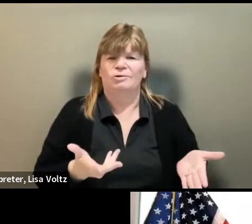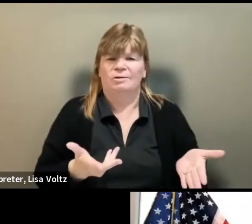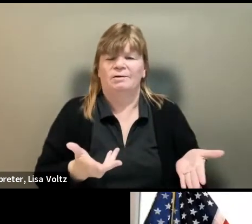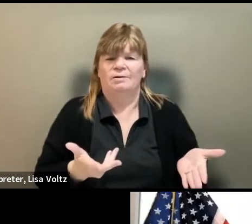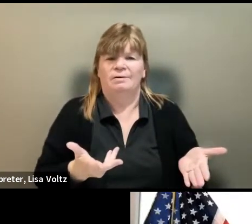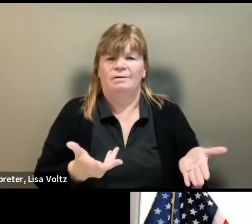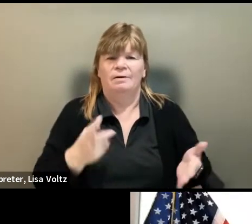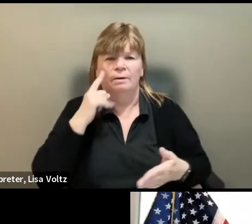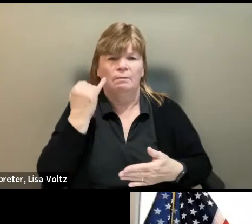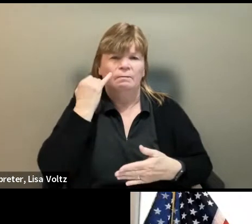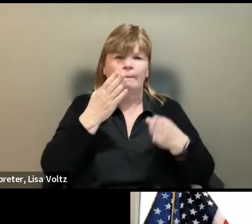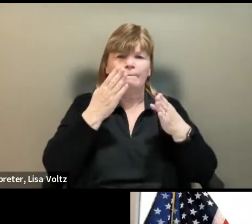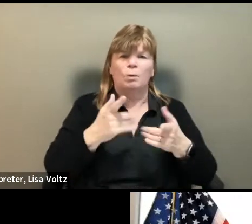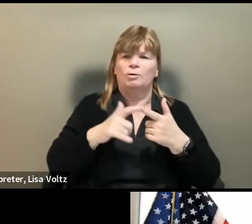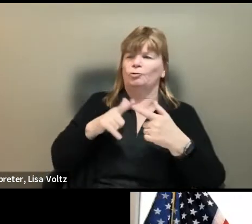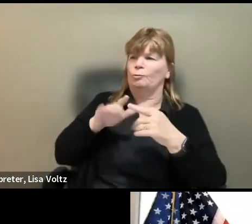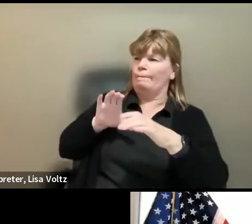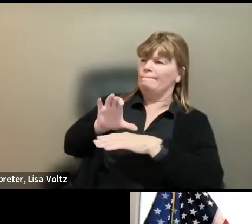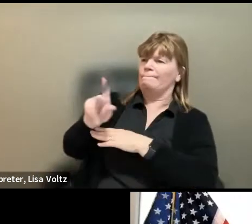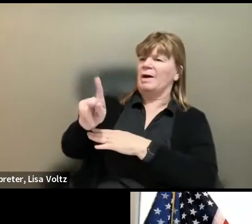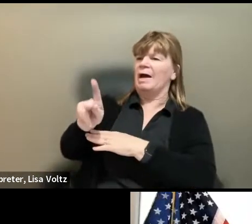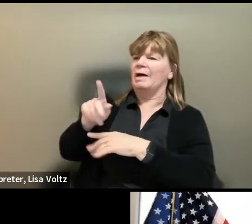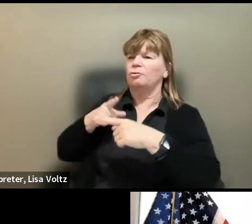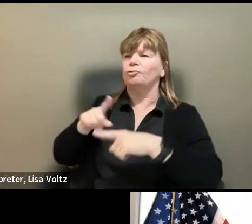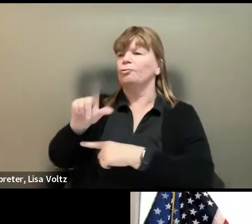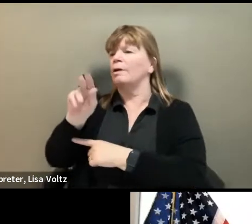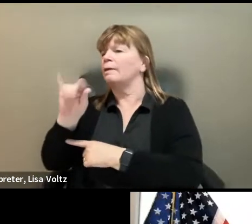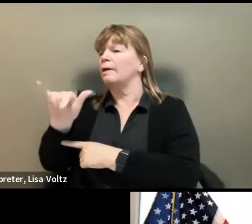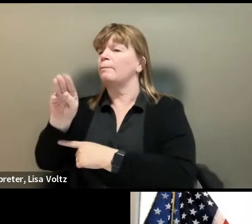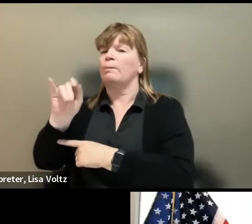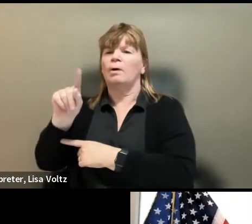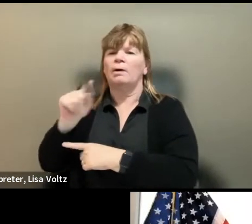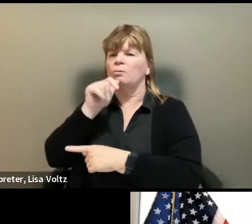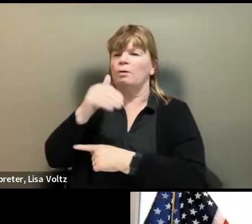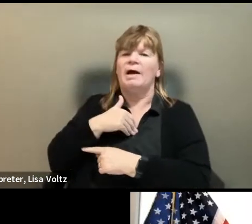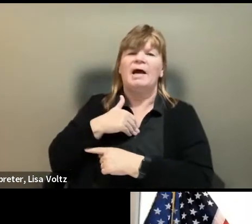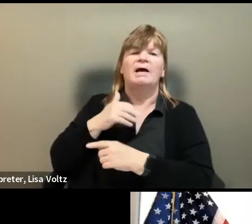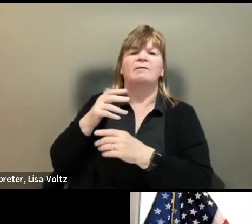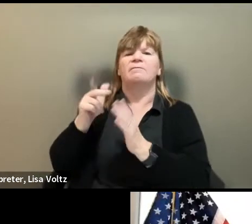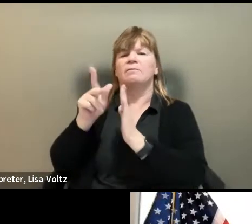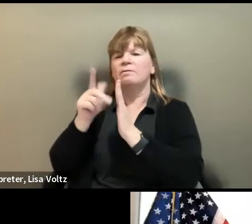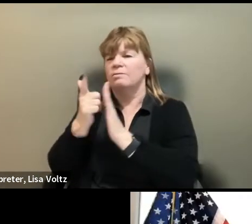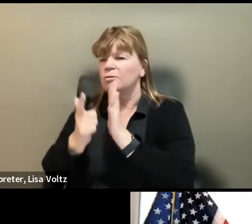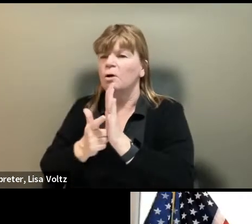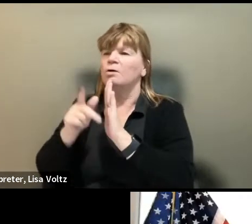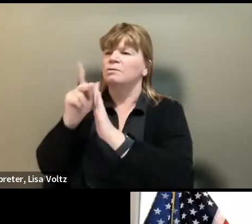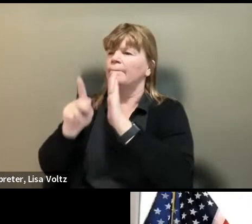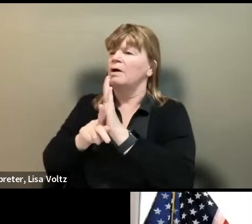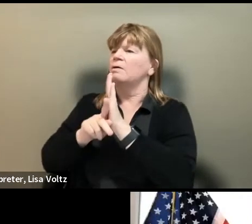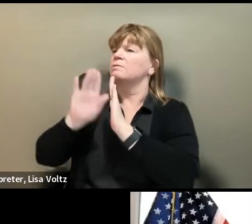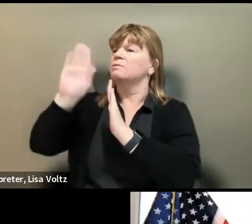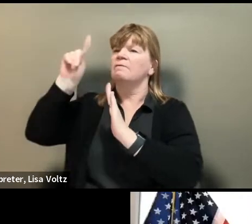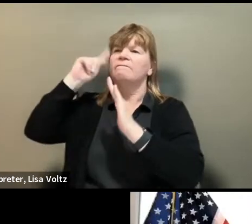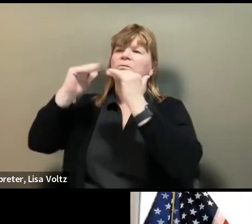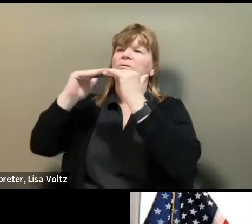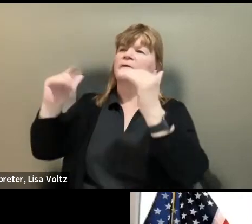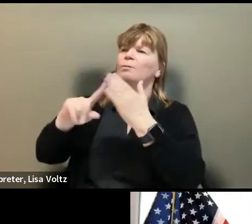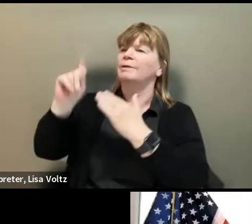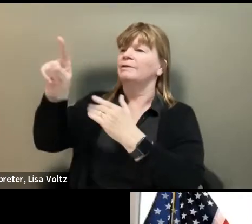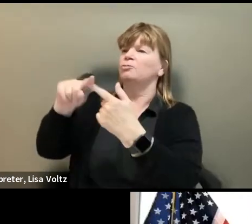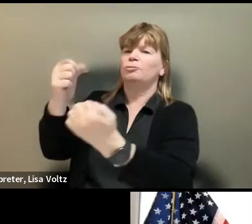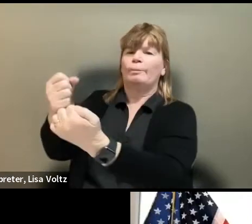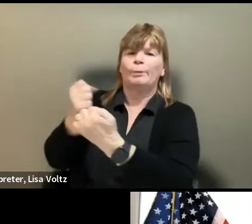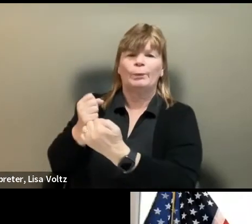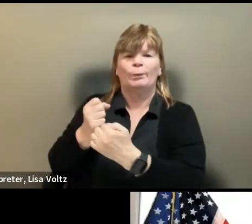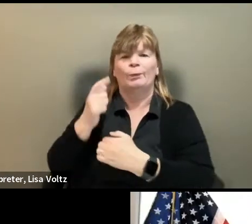for someone who's reentering a labor market that doesn't have the laws and policies at the federal level to support them that are needed, things like